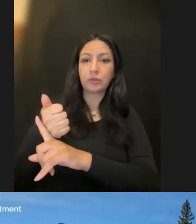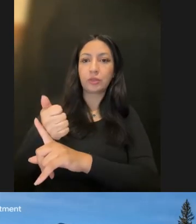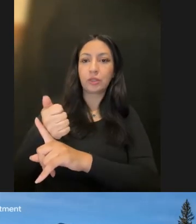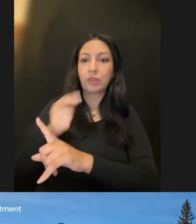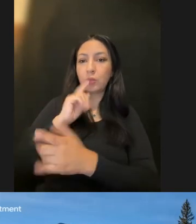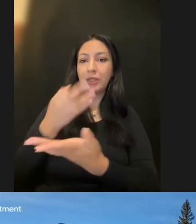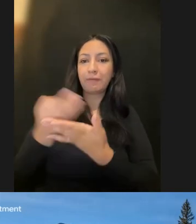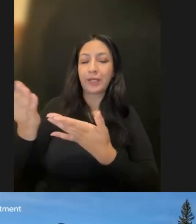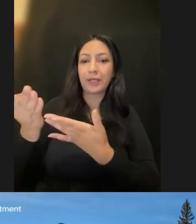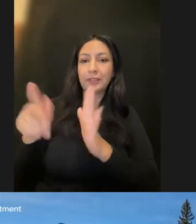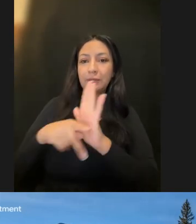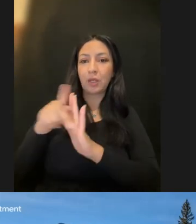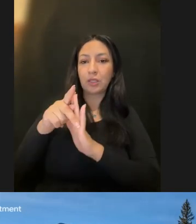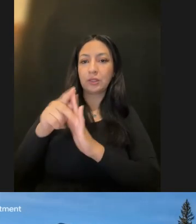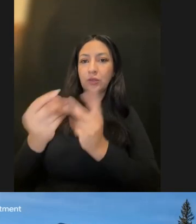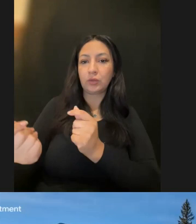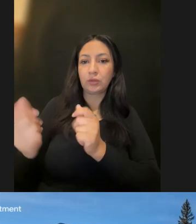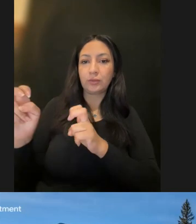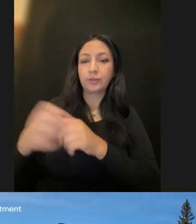financing policy solution?